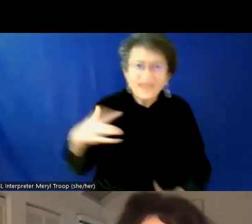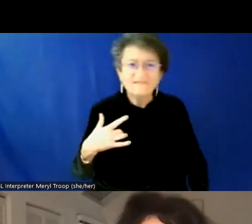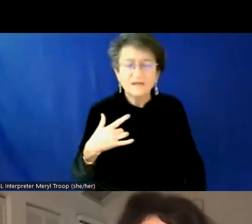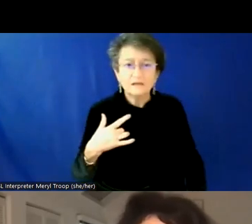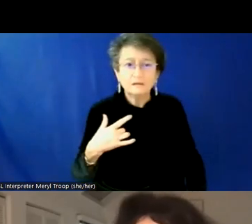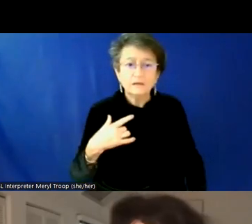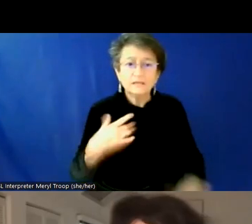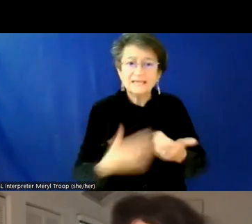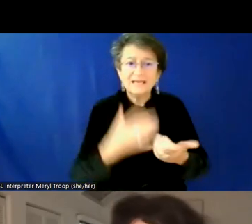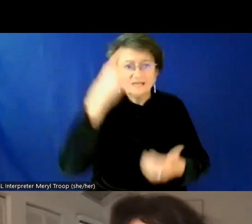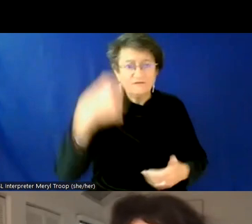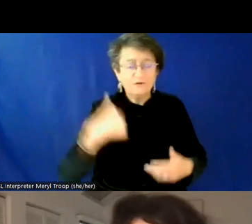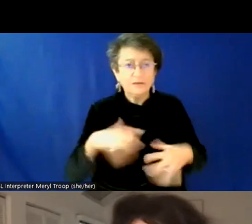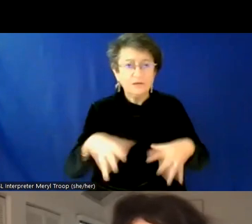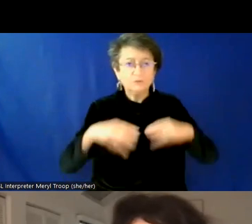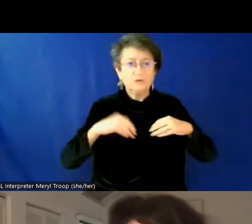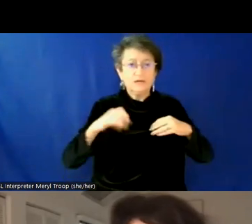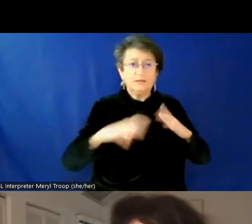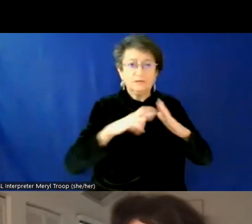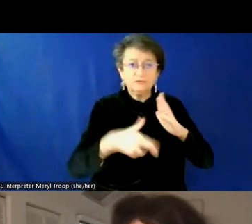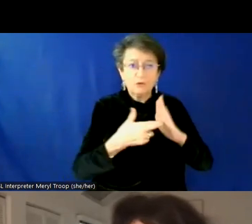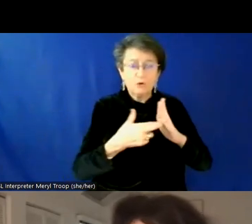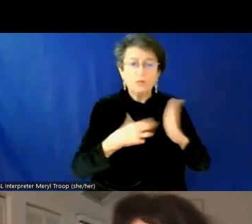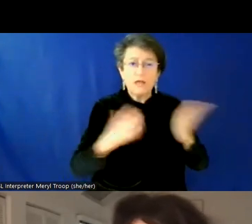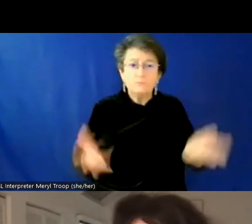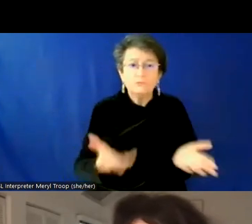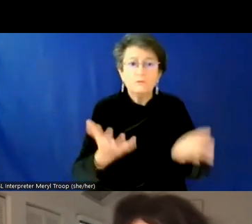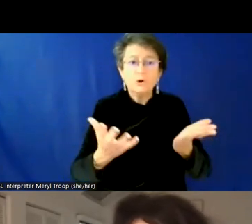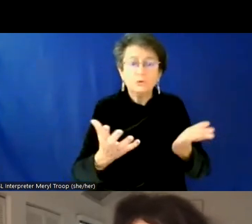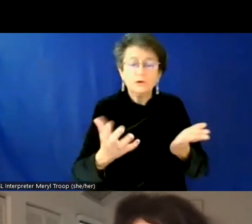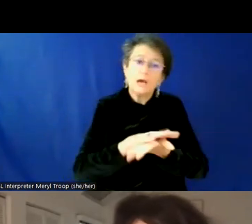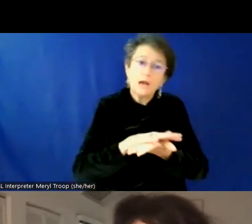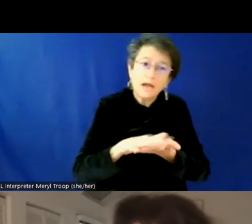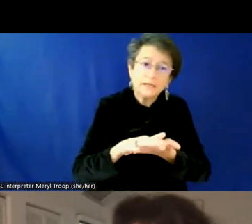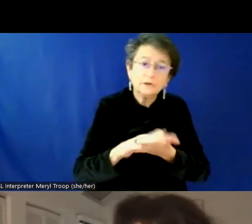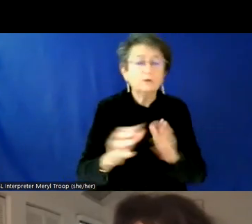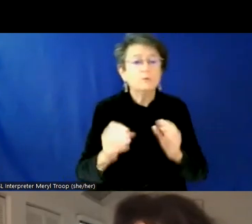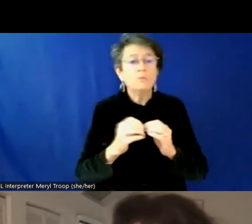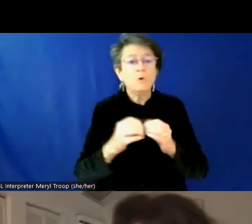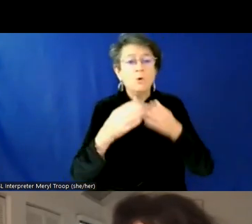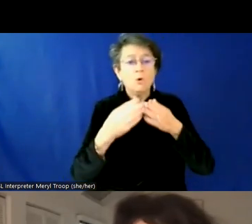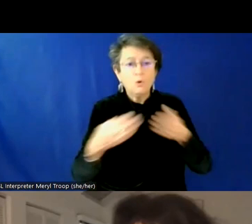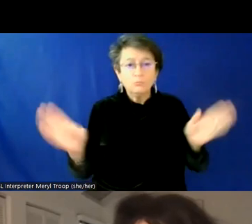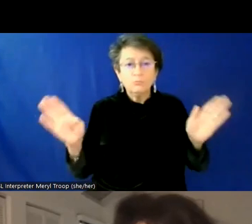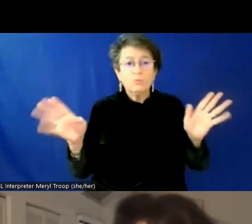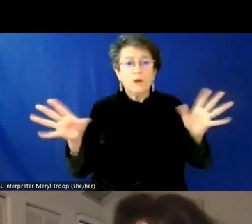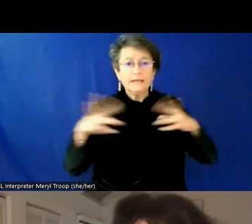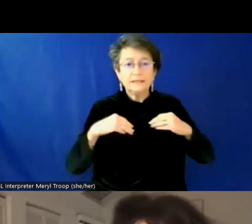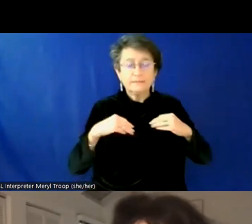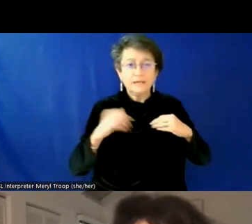and to promote a safer and kinder and more accepting space is, is a relatively easy lift for me.